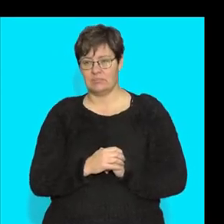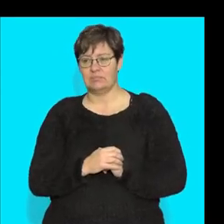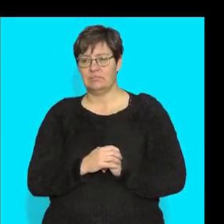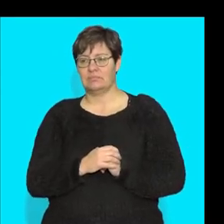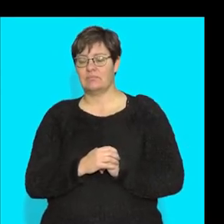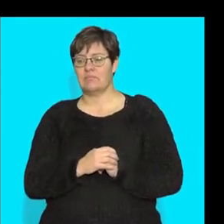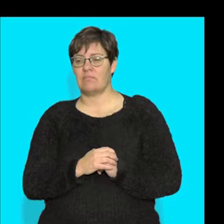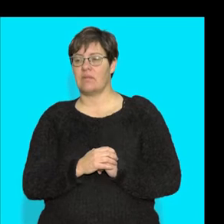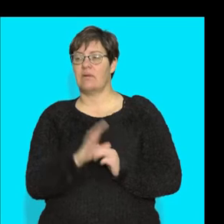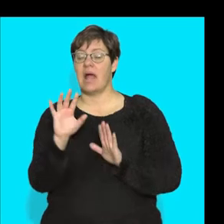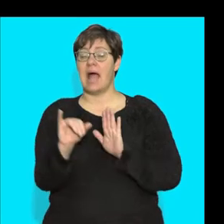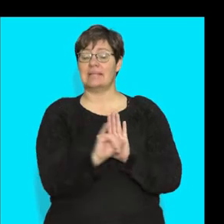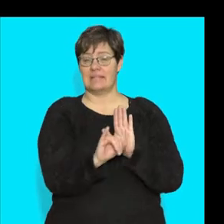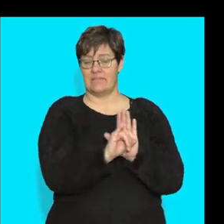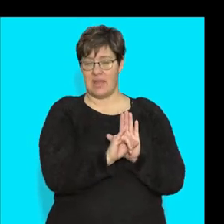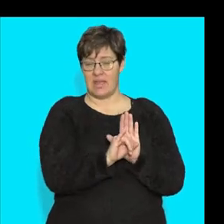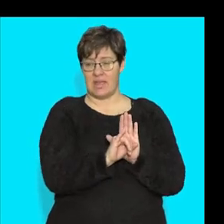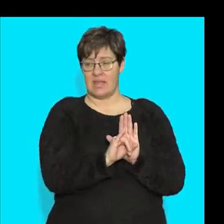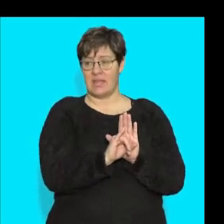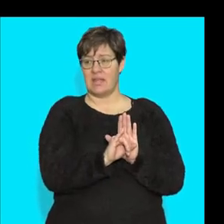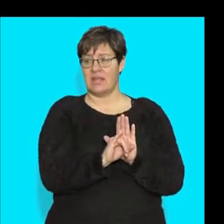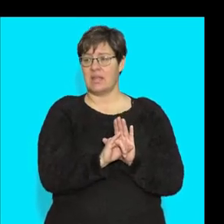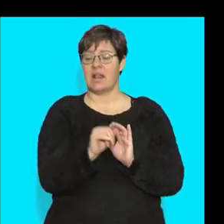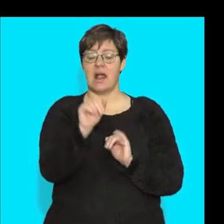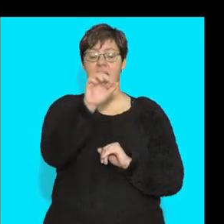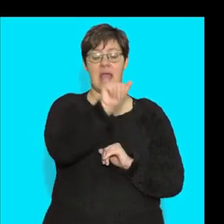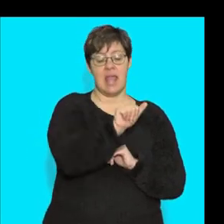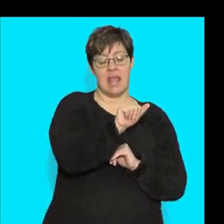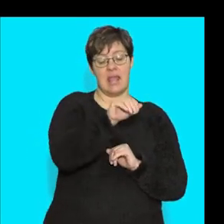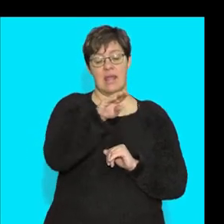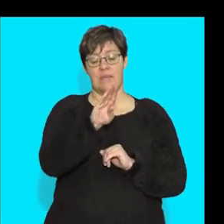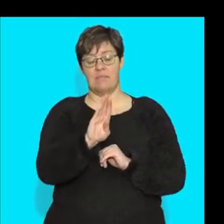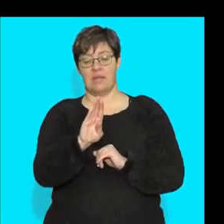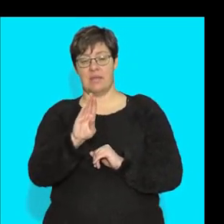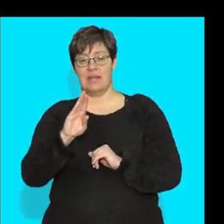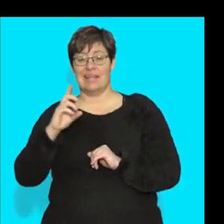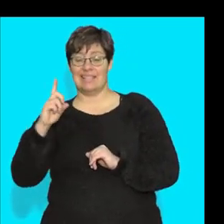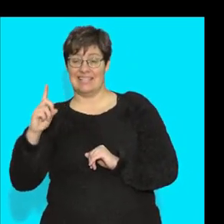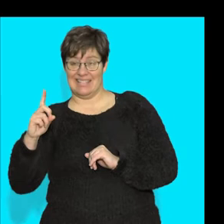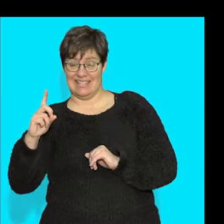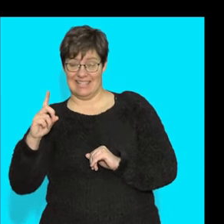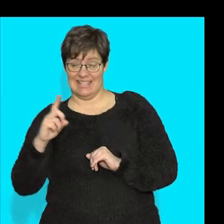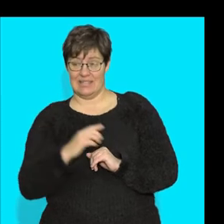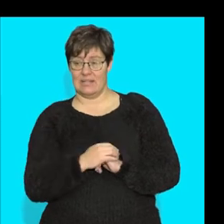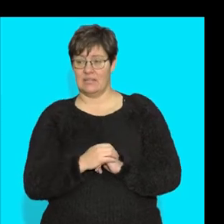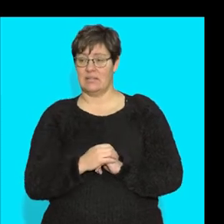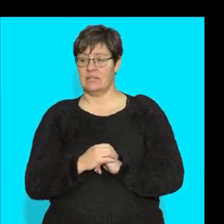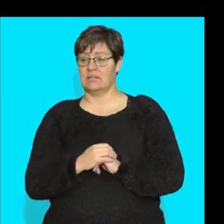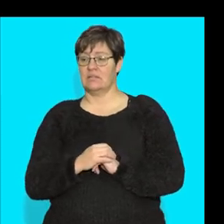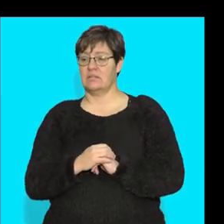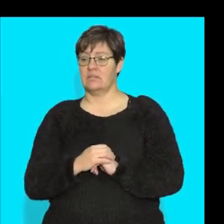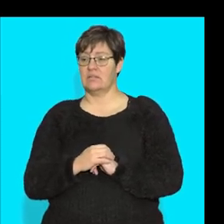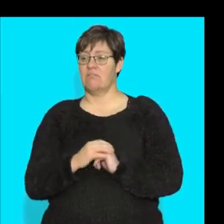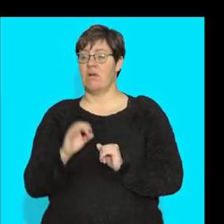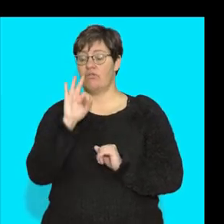thing it says is identify the tissues labeled A, B, and D. So